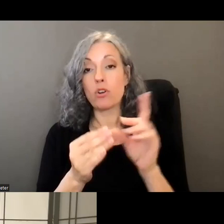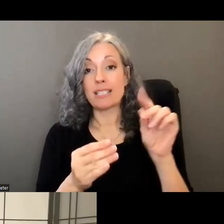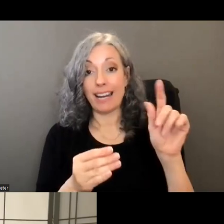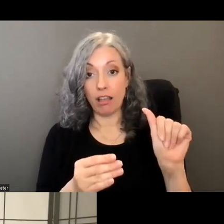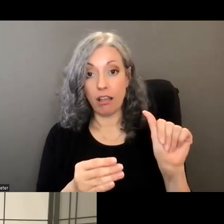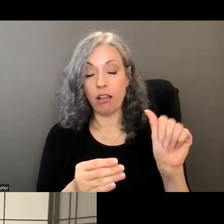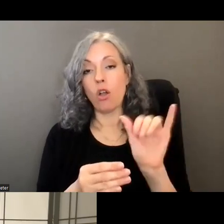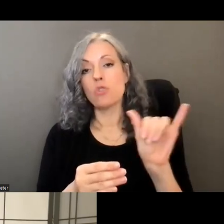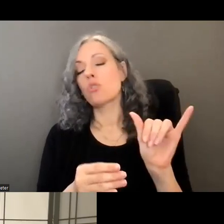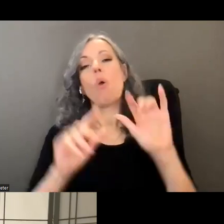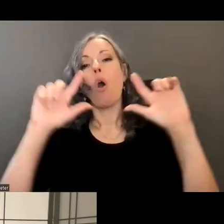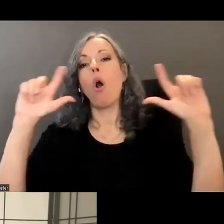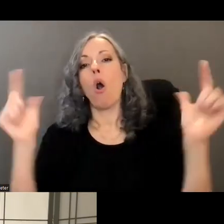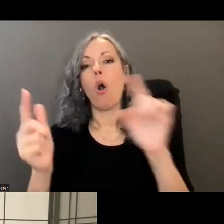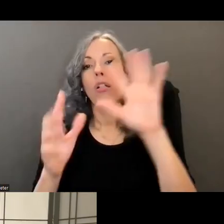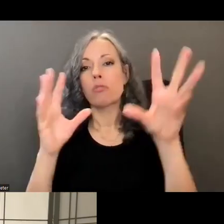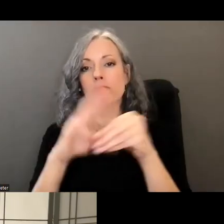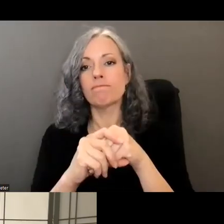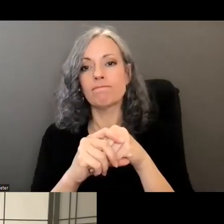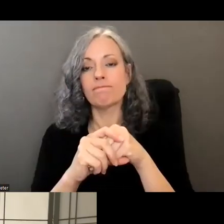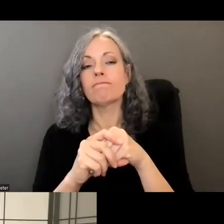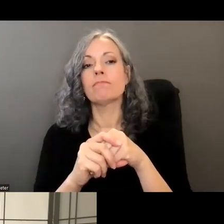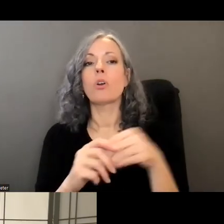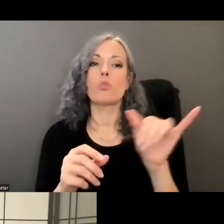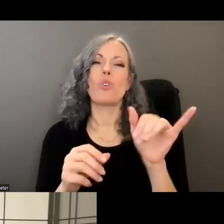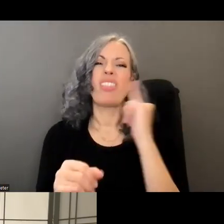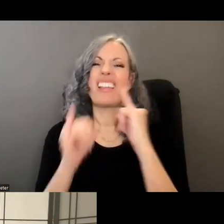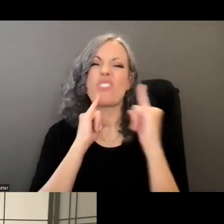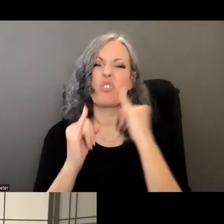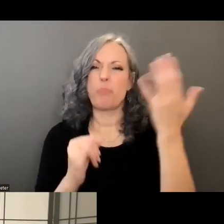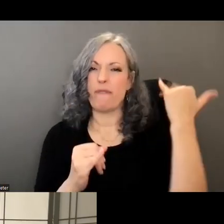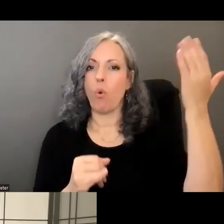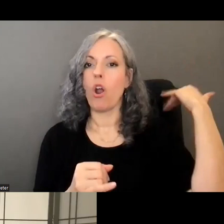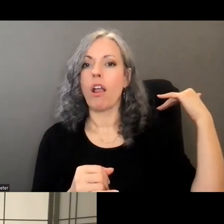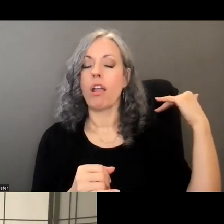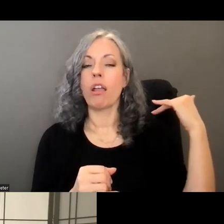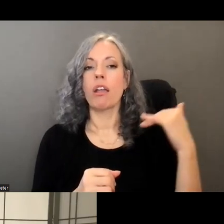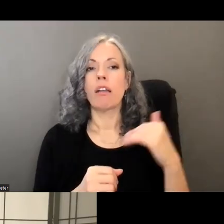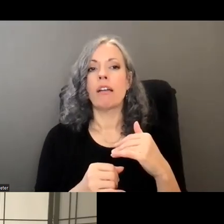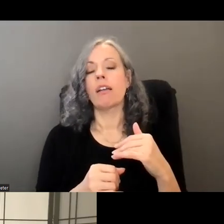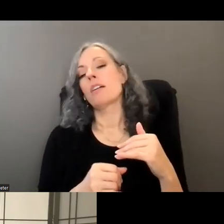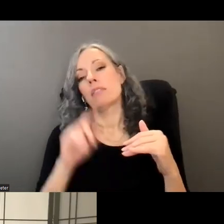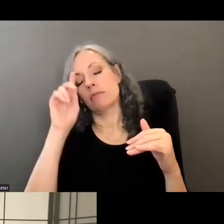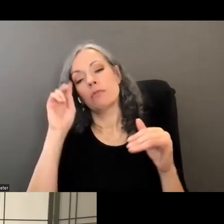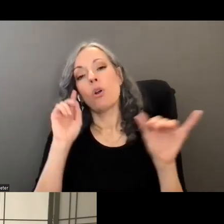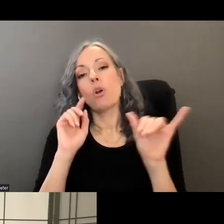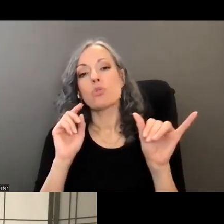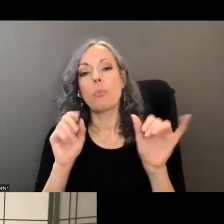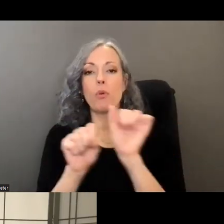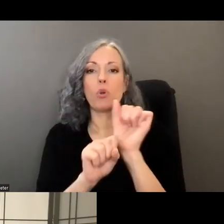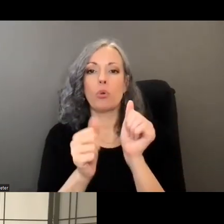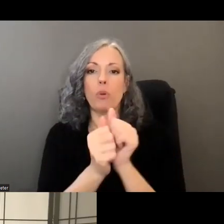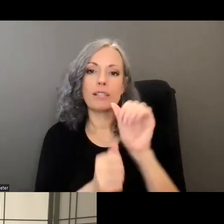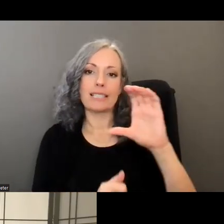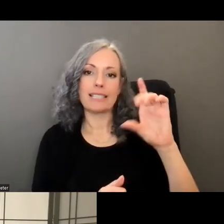all of that including the the previous interview synthesis and this synthesis and then by the way we've been working with the cda